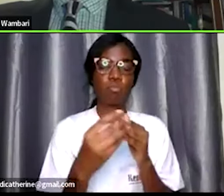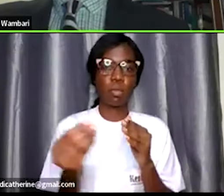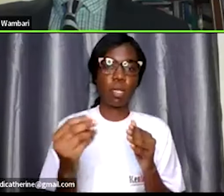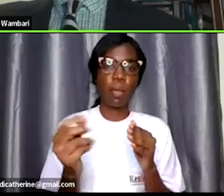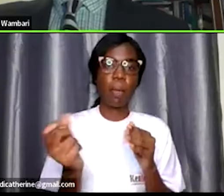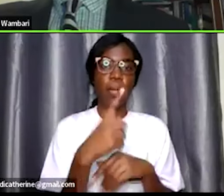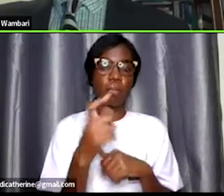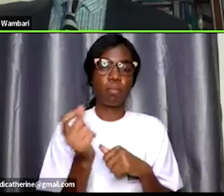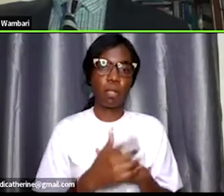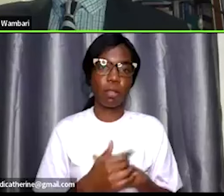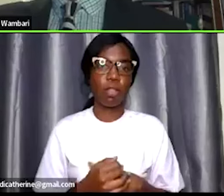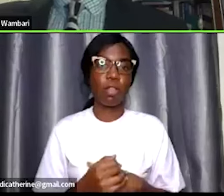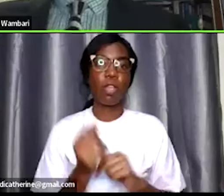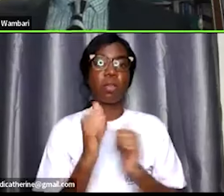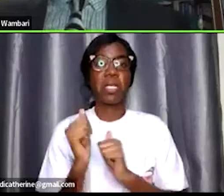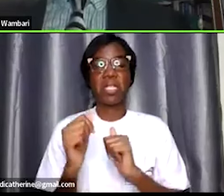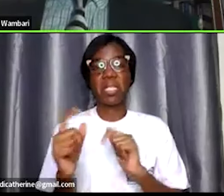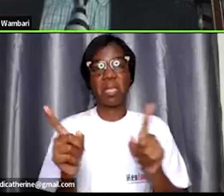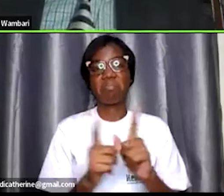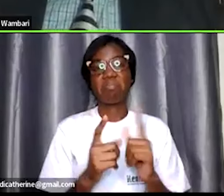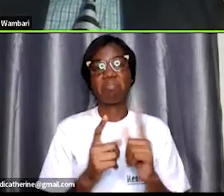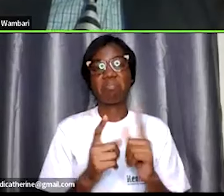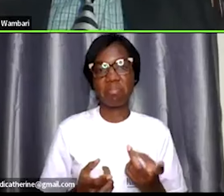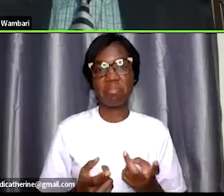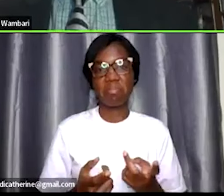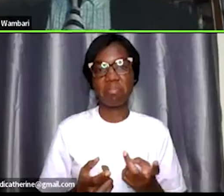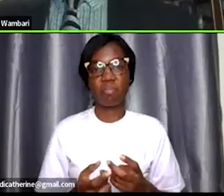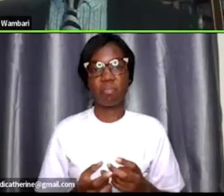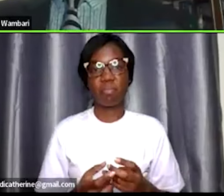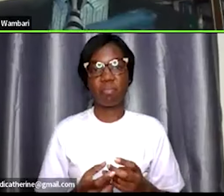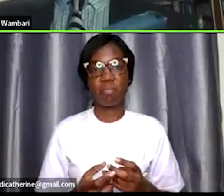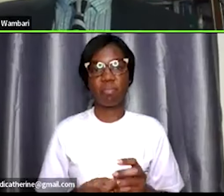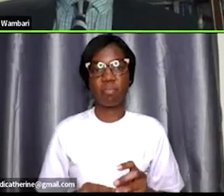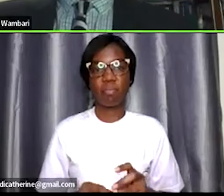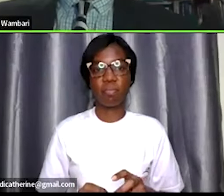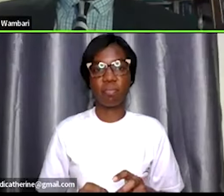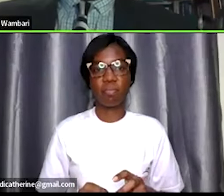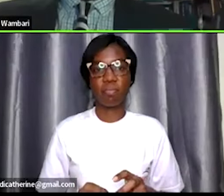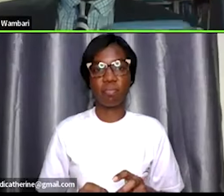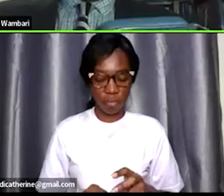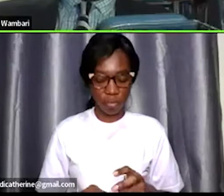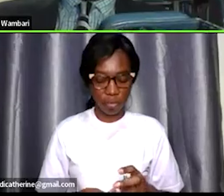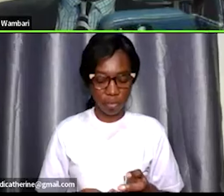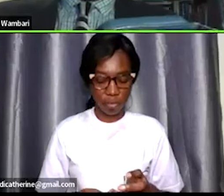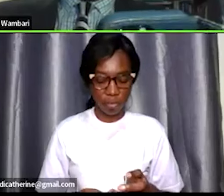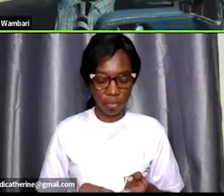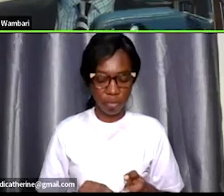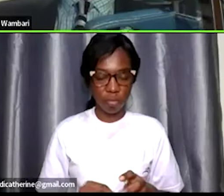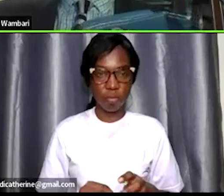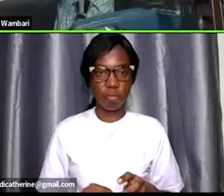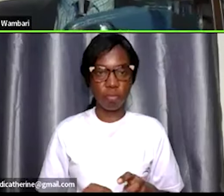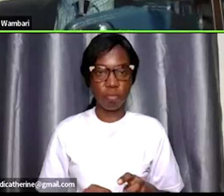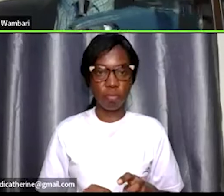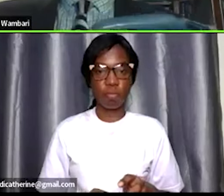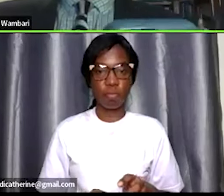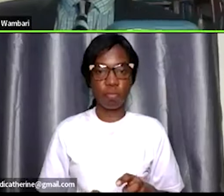month which is just like um i think it's maybe let me do a quick calculation here um and and i'll tell you